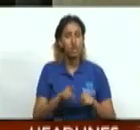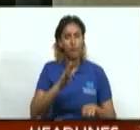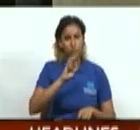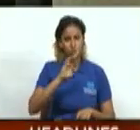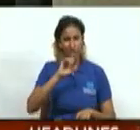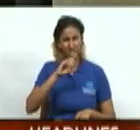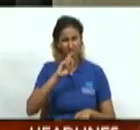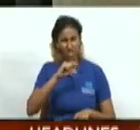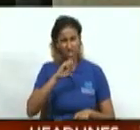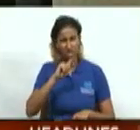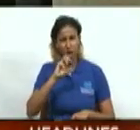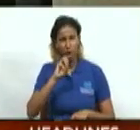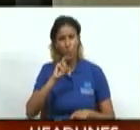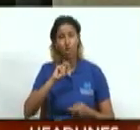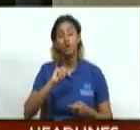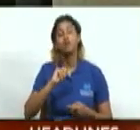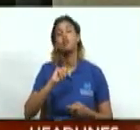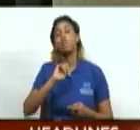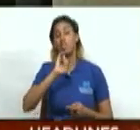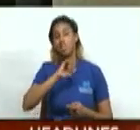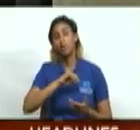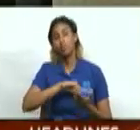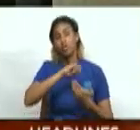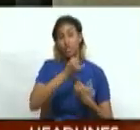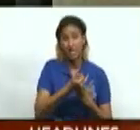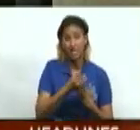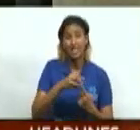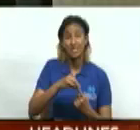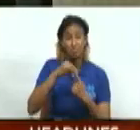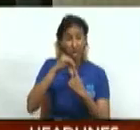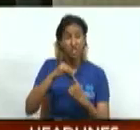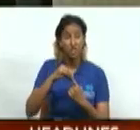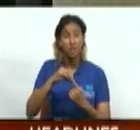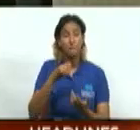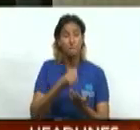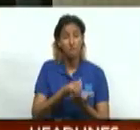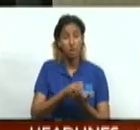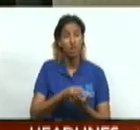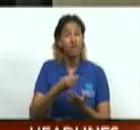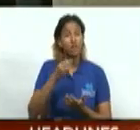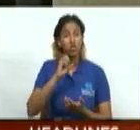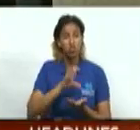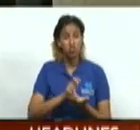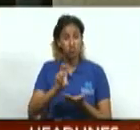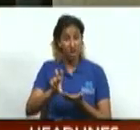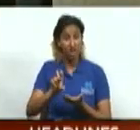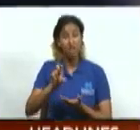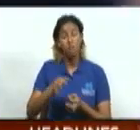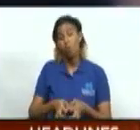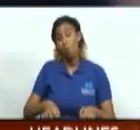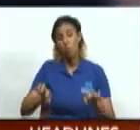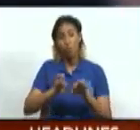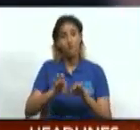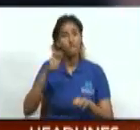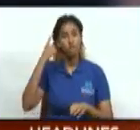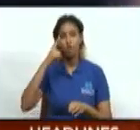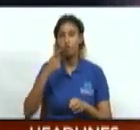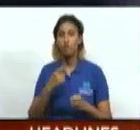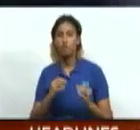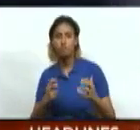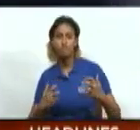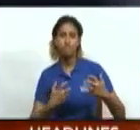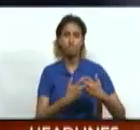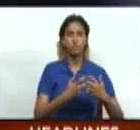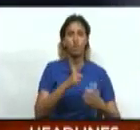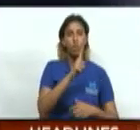especially grant finance and concessional funding, is imperative to meeting the goals that we've set. Now, the world